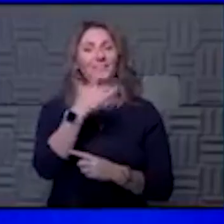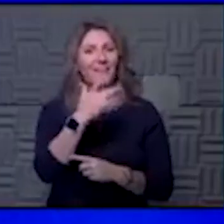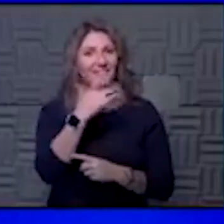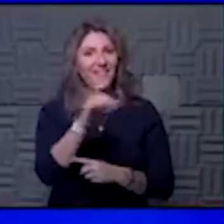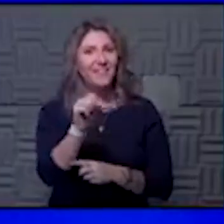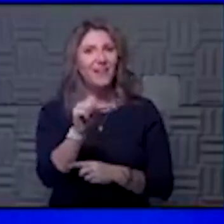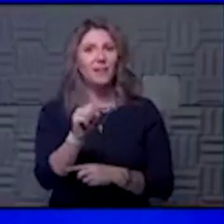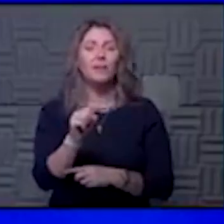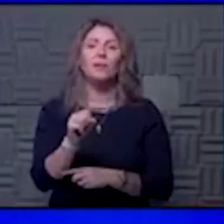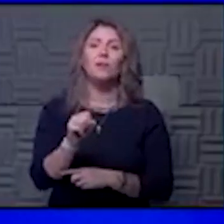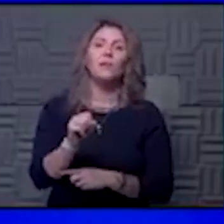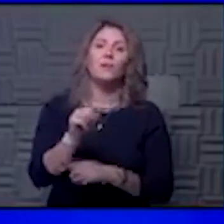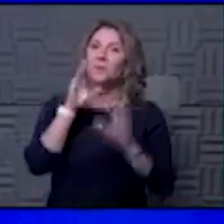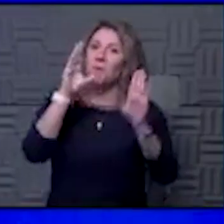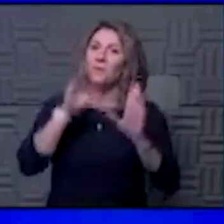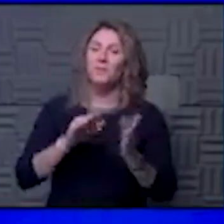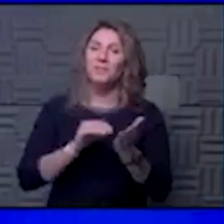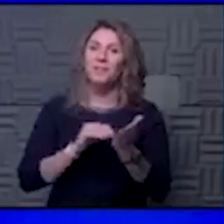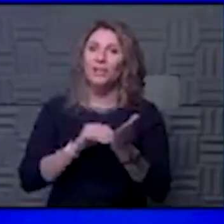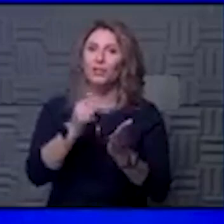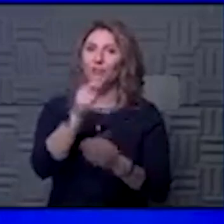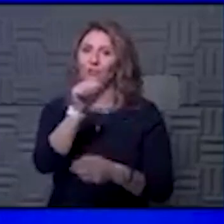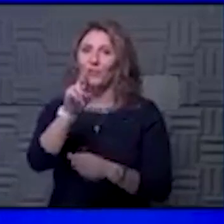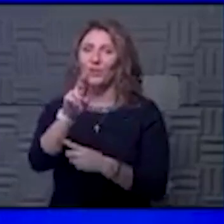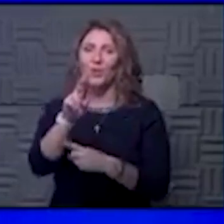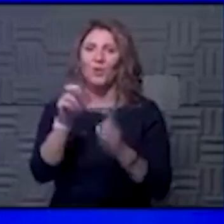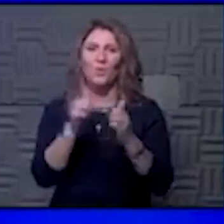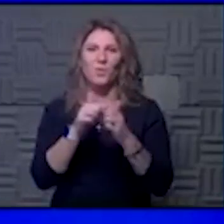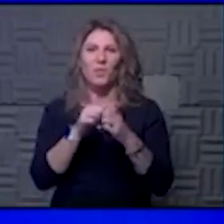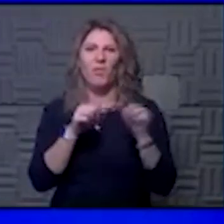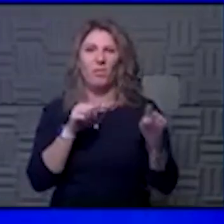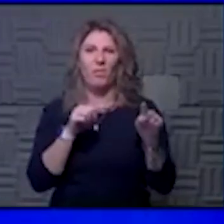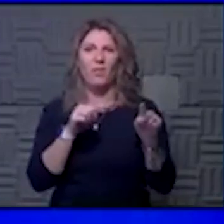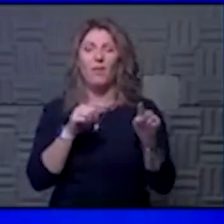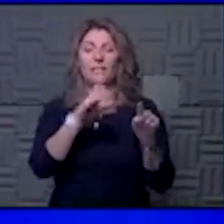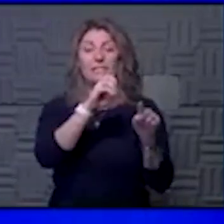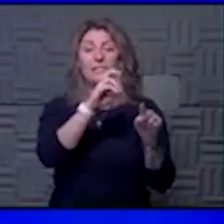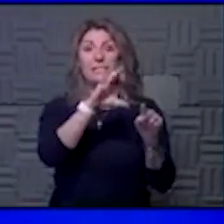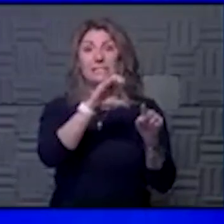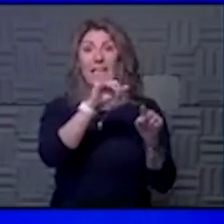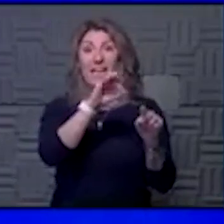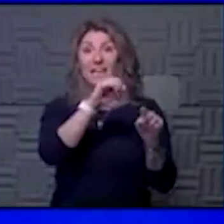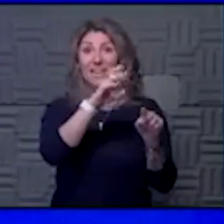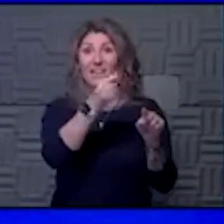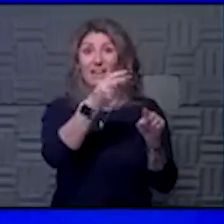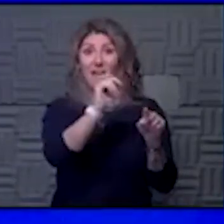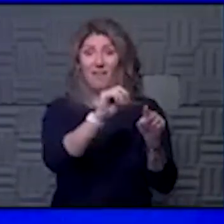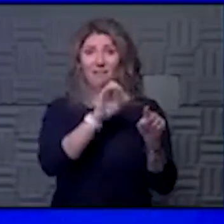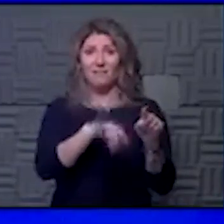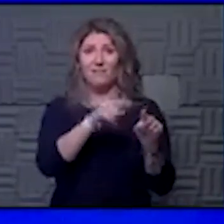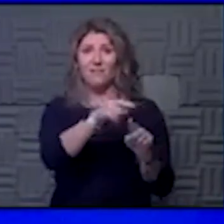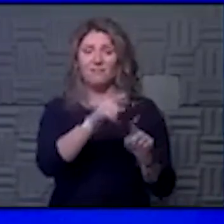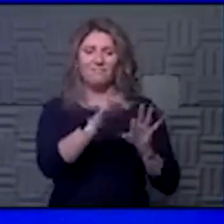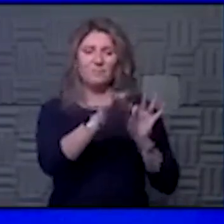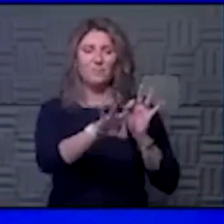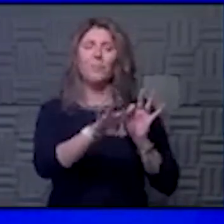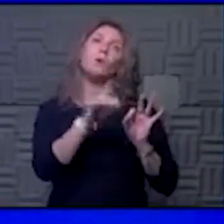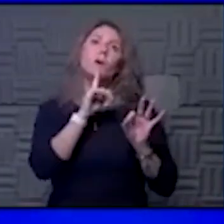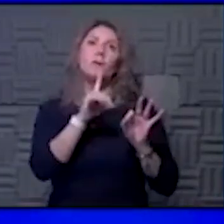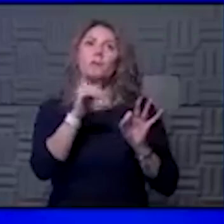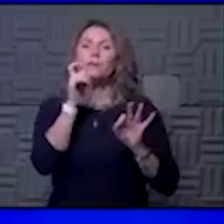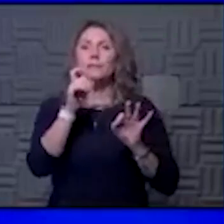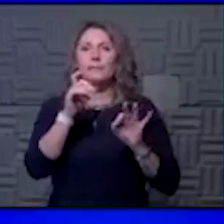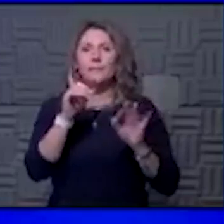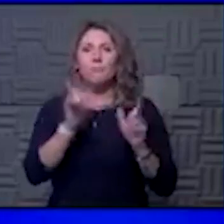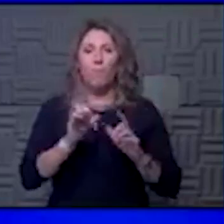the wonderful Dr. Gere on here to help us with the bradykinin. So cytokines are just simple, not simple, but they're chemicals,